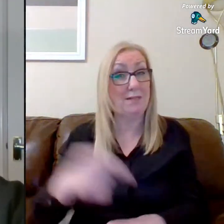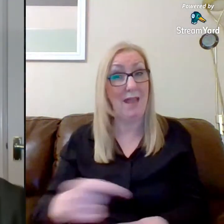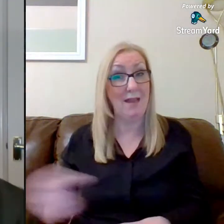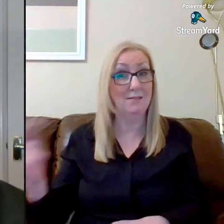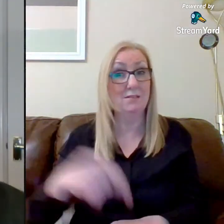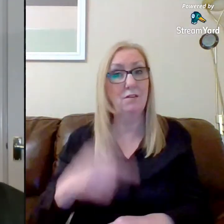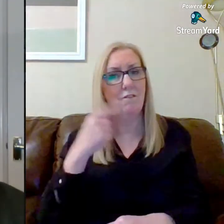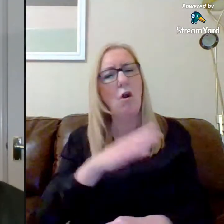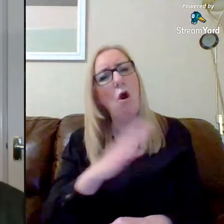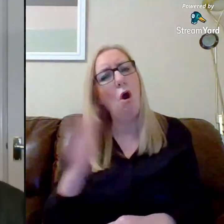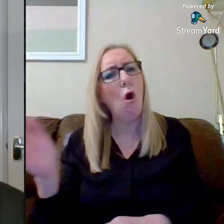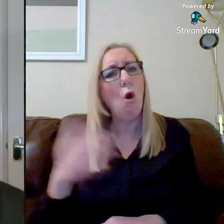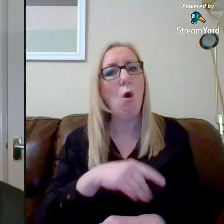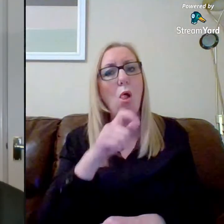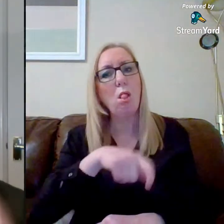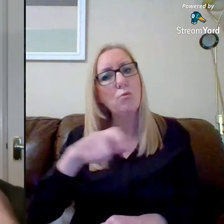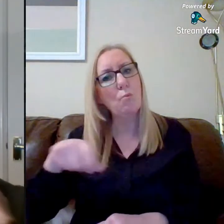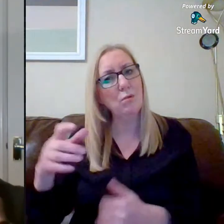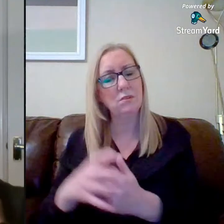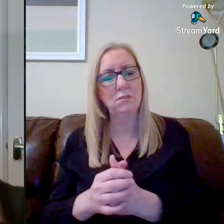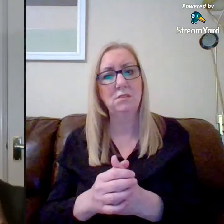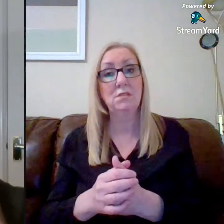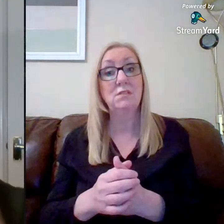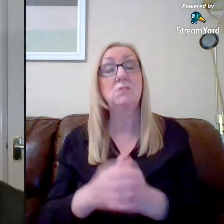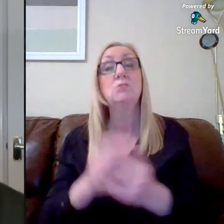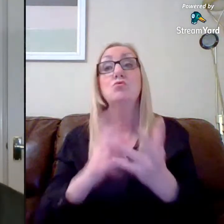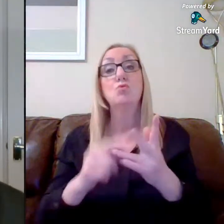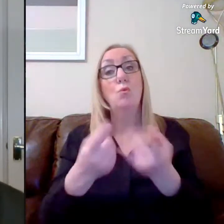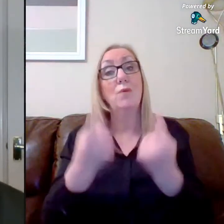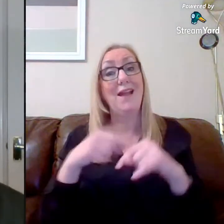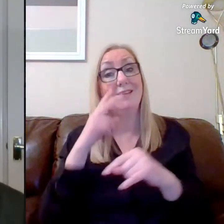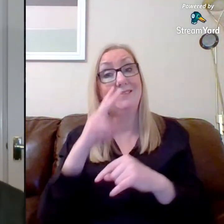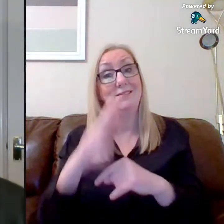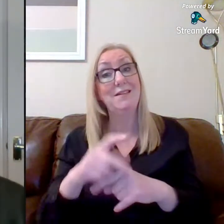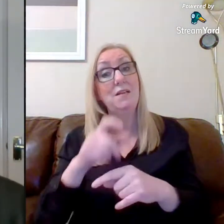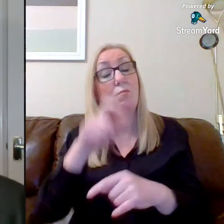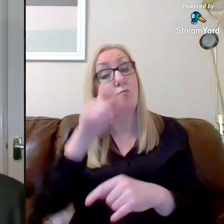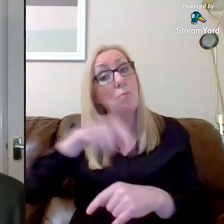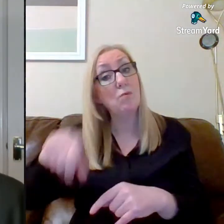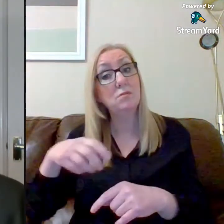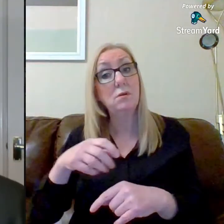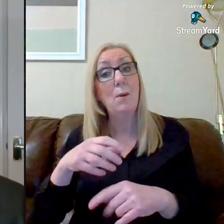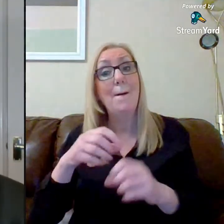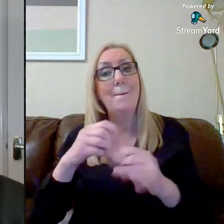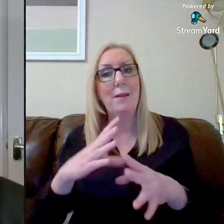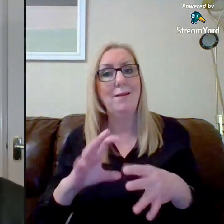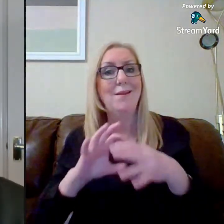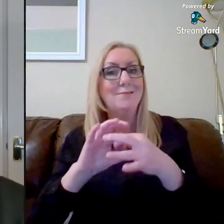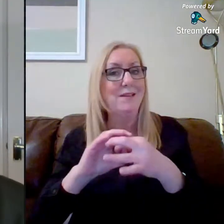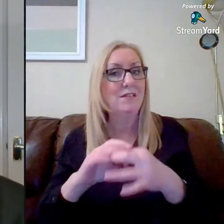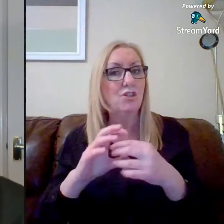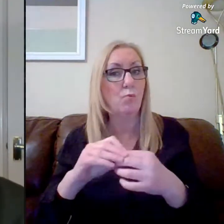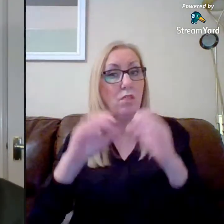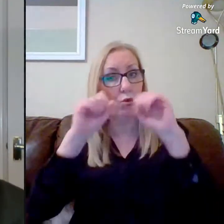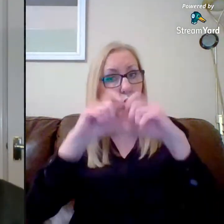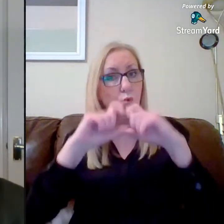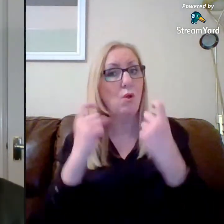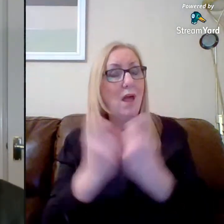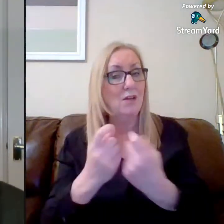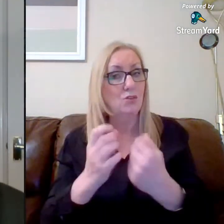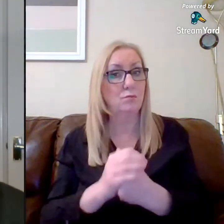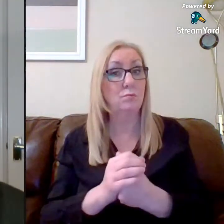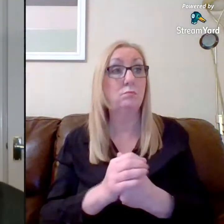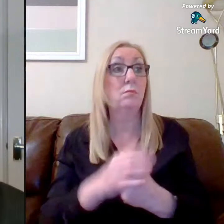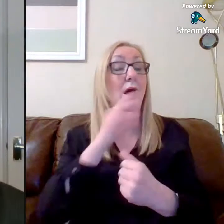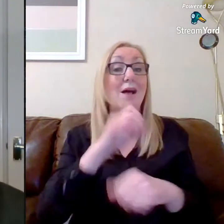a wee way of us being able to say to see that pupils have been online and been engaging with the class. We then ask staff across